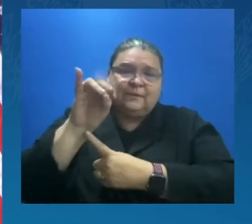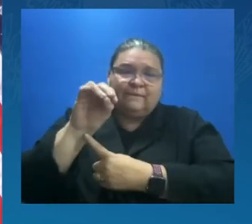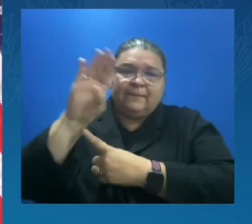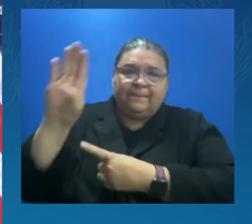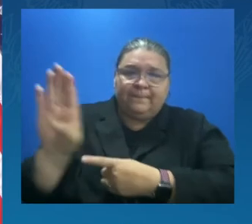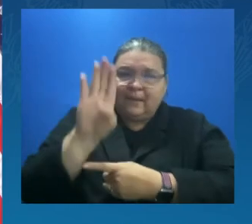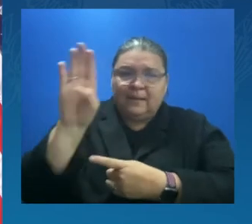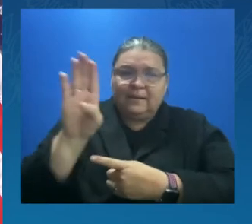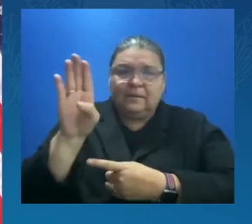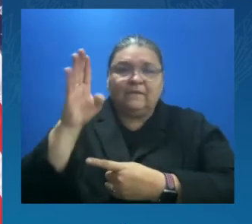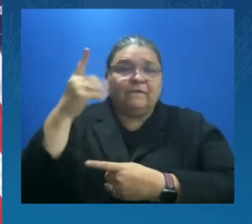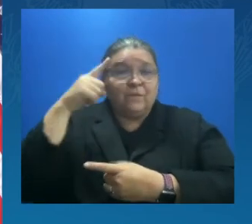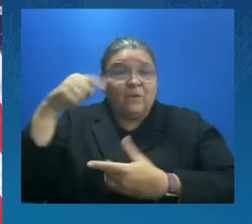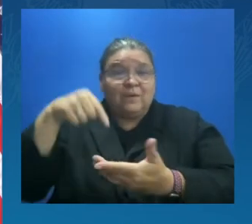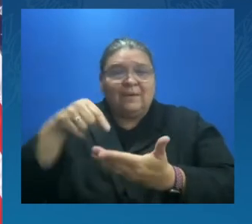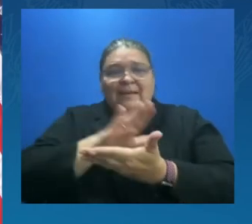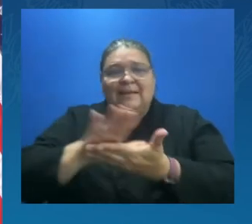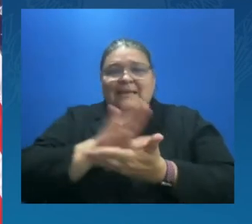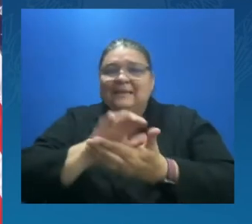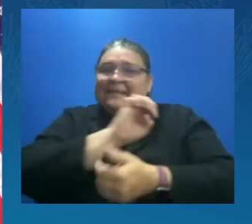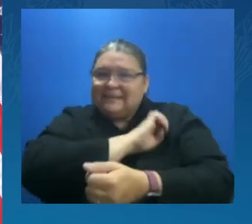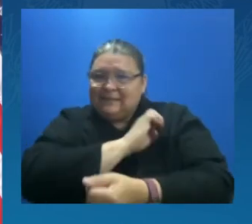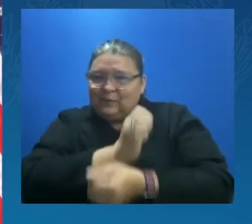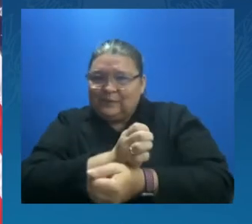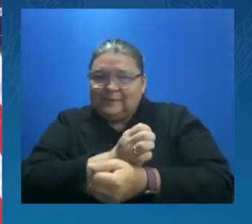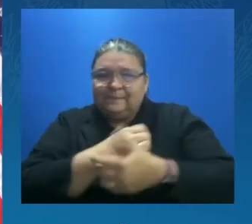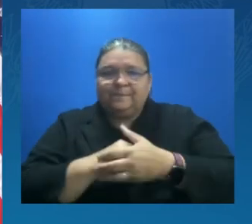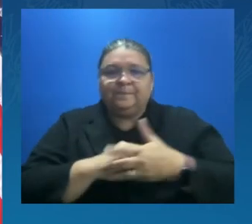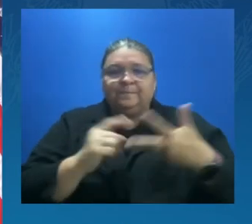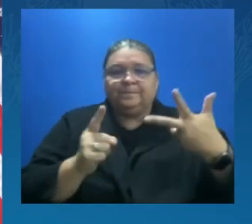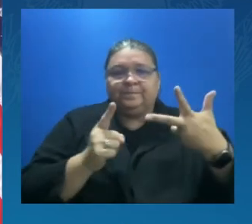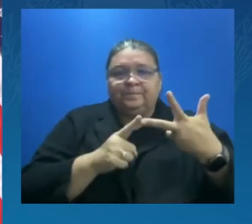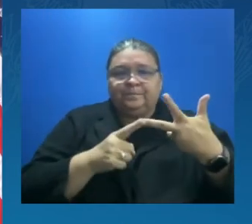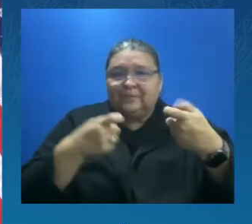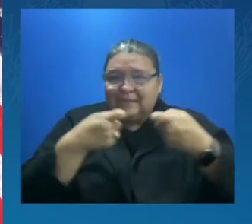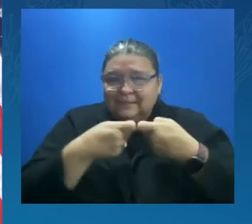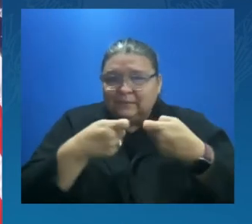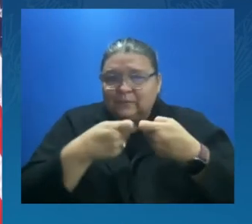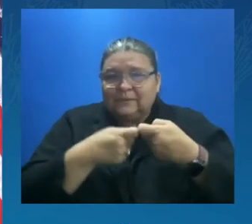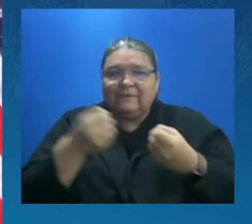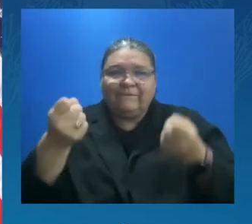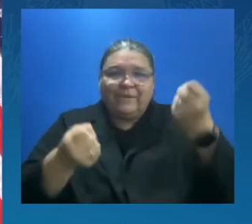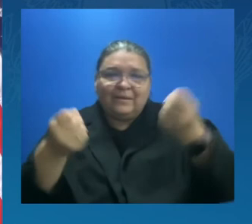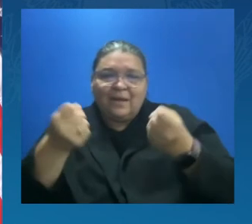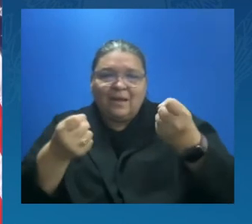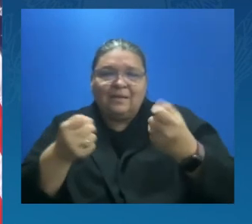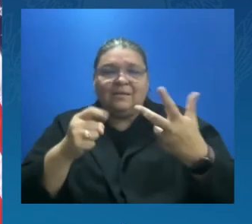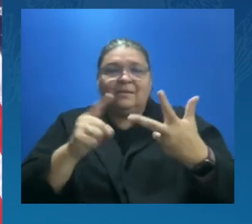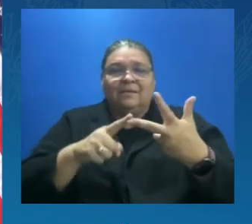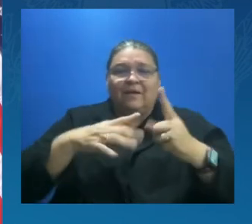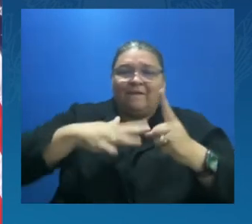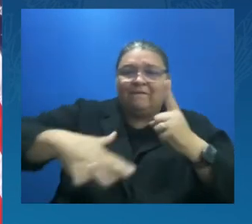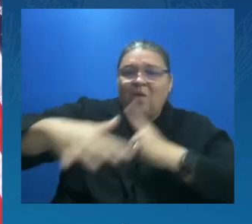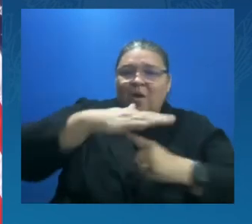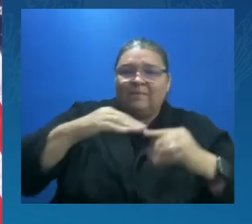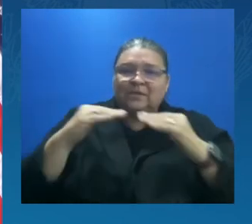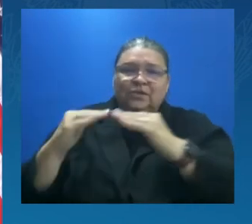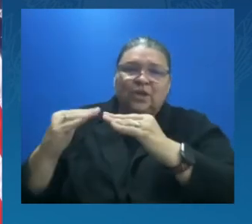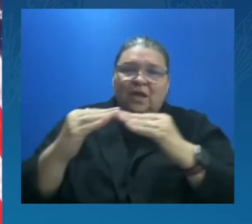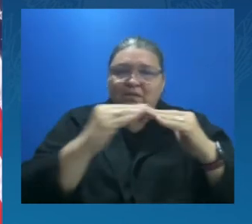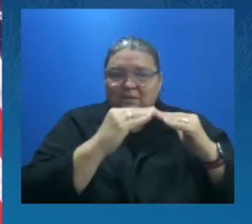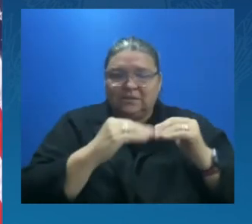vehicles, environmental justice, and more. This is an historic opportunity